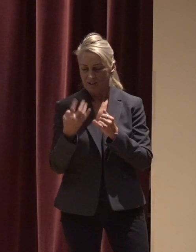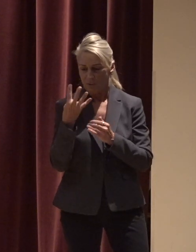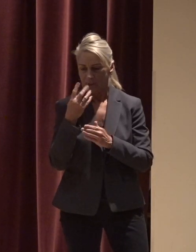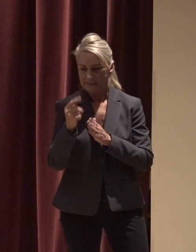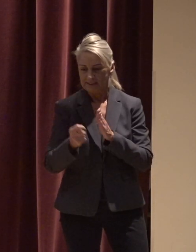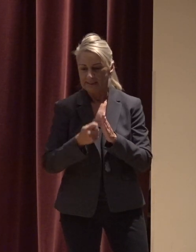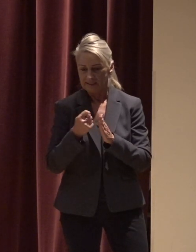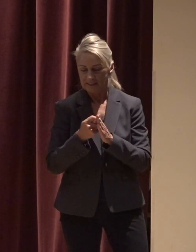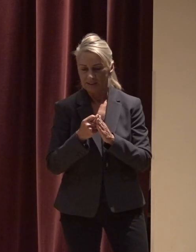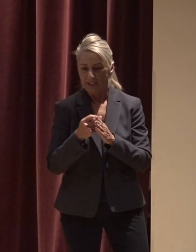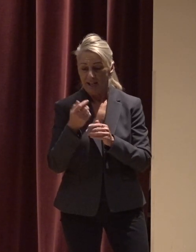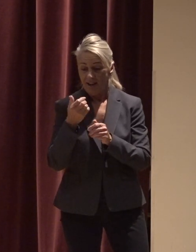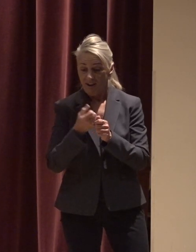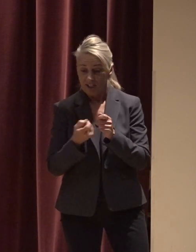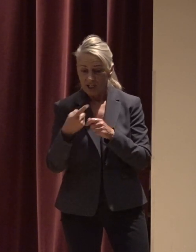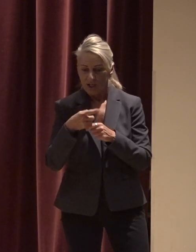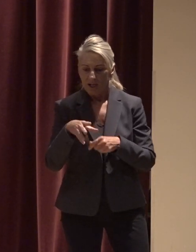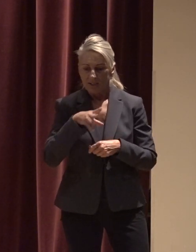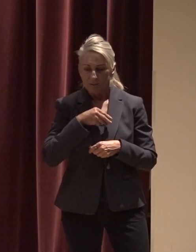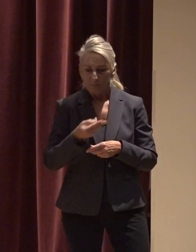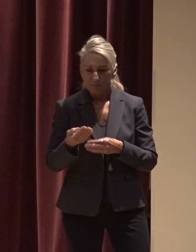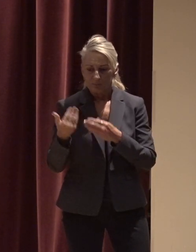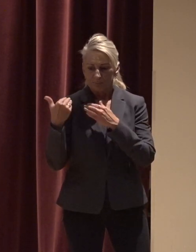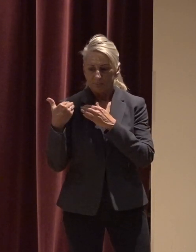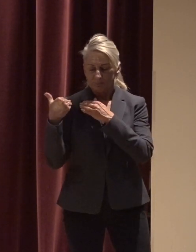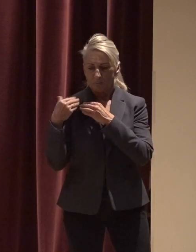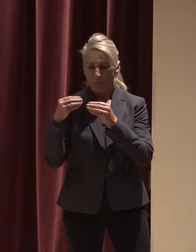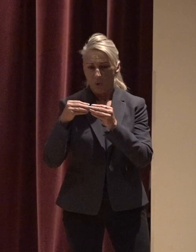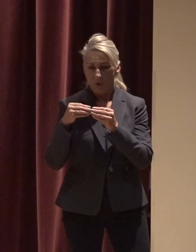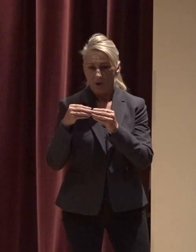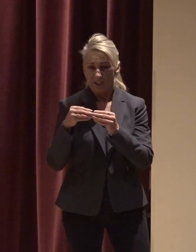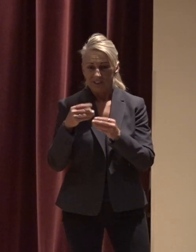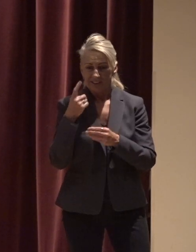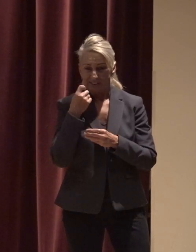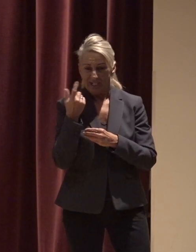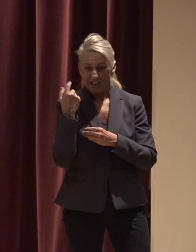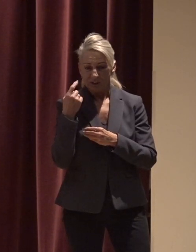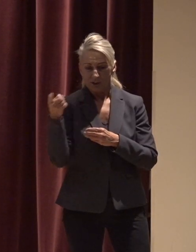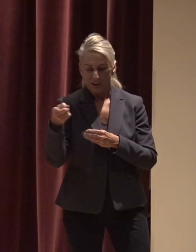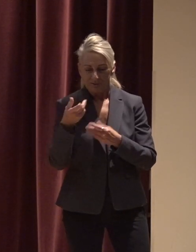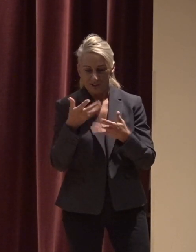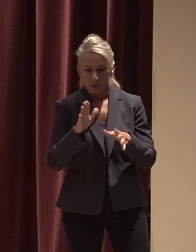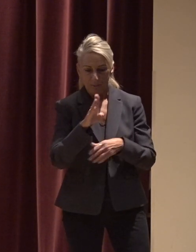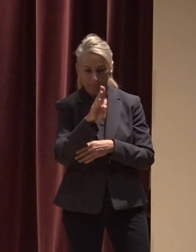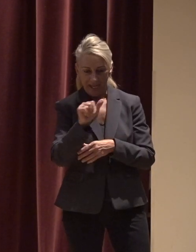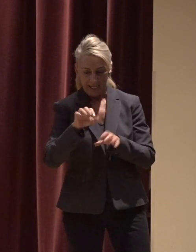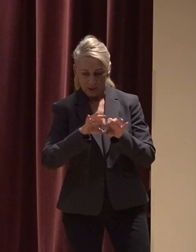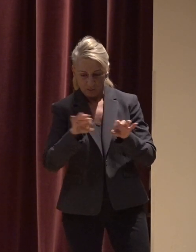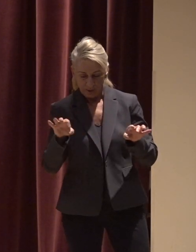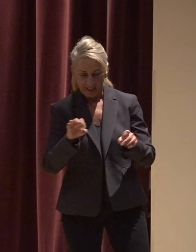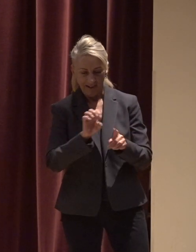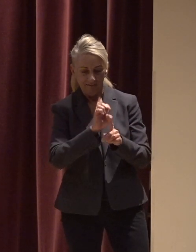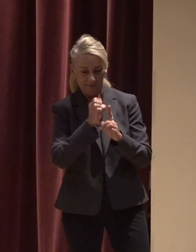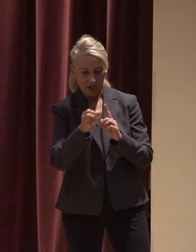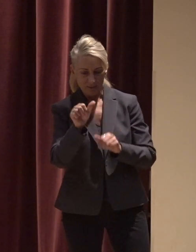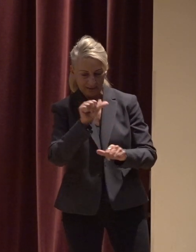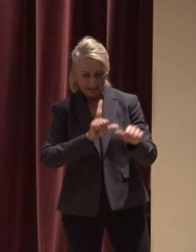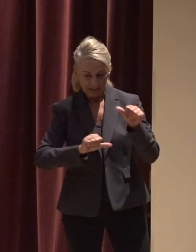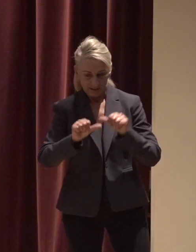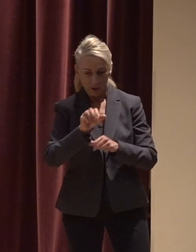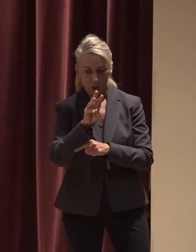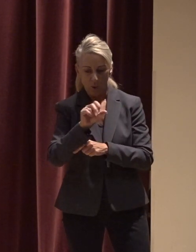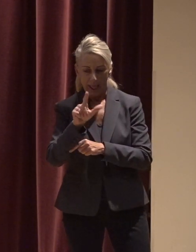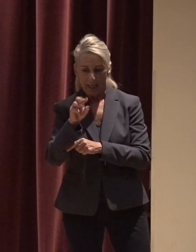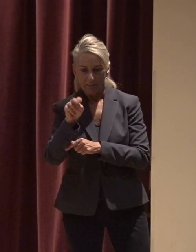year moving up and taking on more responsibility this past May she successfully completed her bachelor's degree in environmental science from Willamette